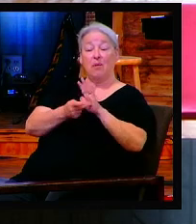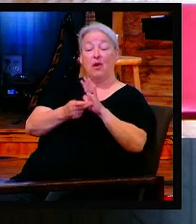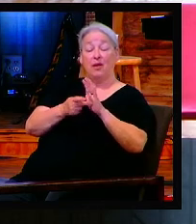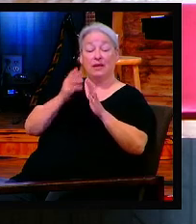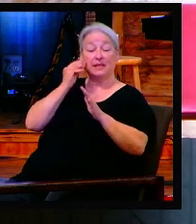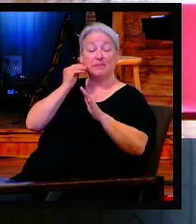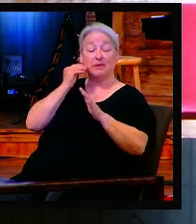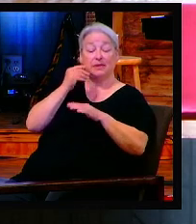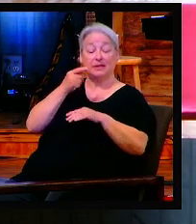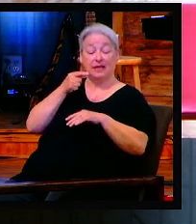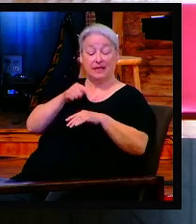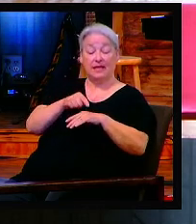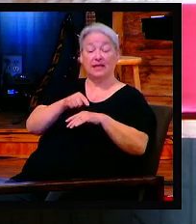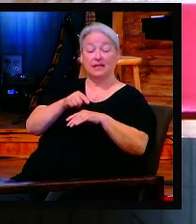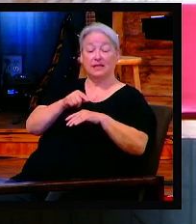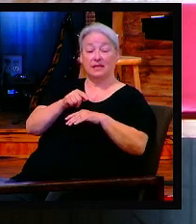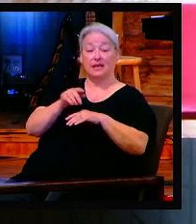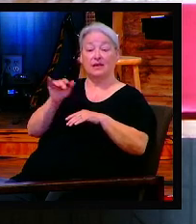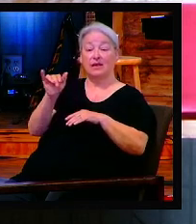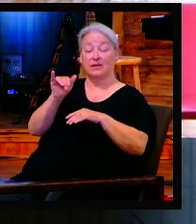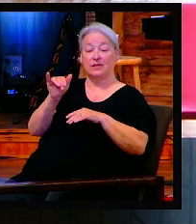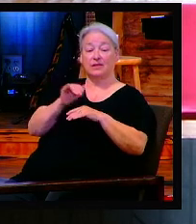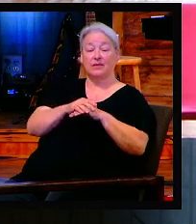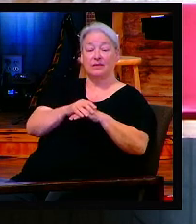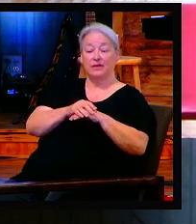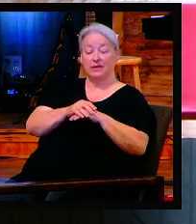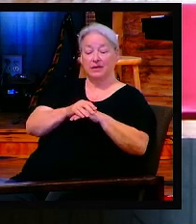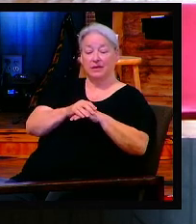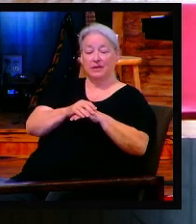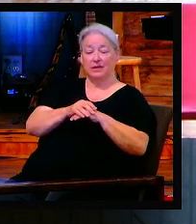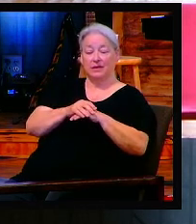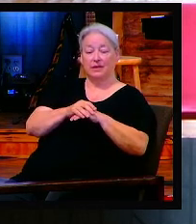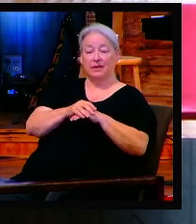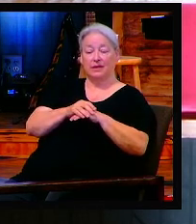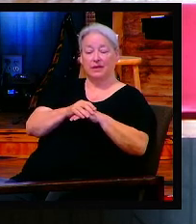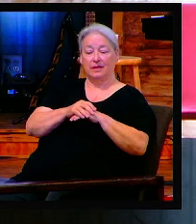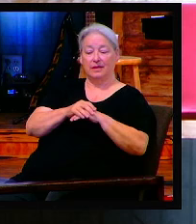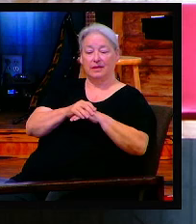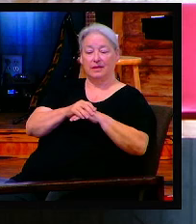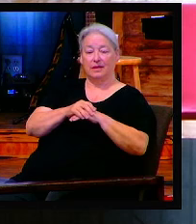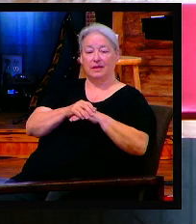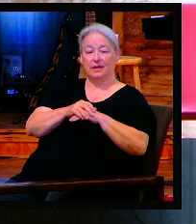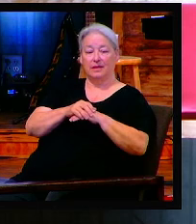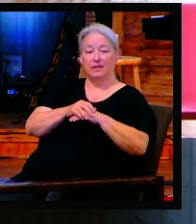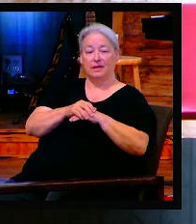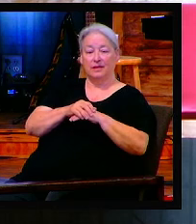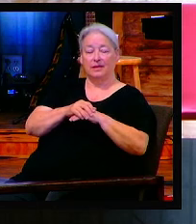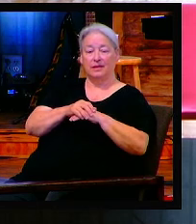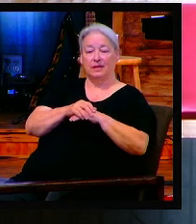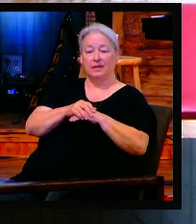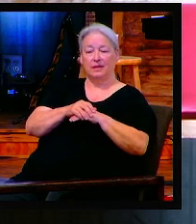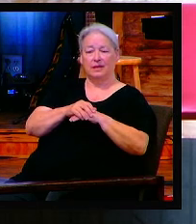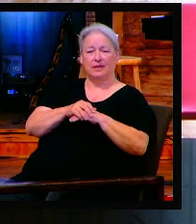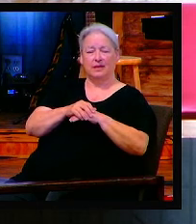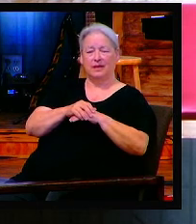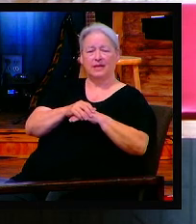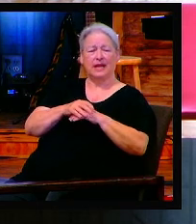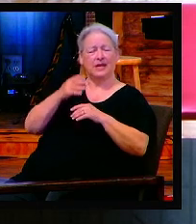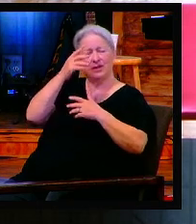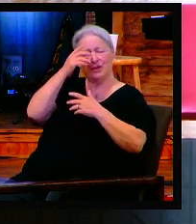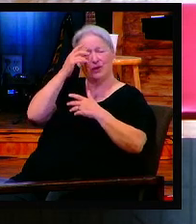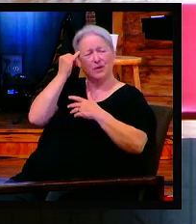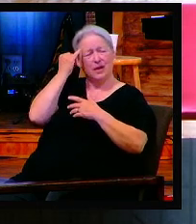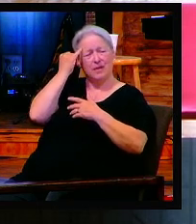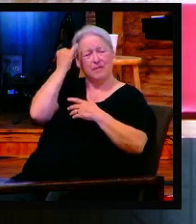people, when we see the movie The Passion, more than likely, this occurred to him while he was naked. You imagine being naked in front of